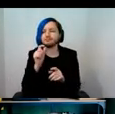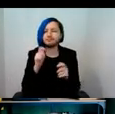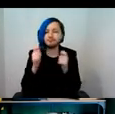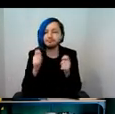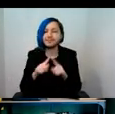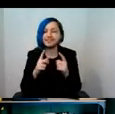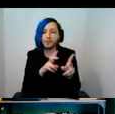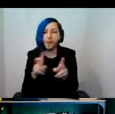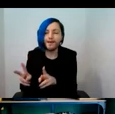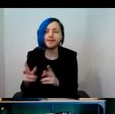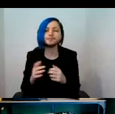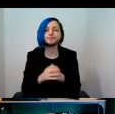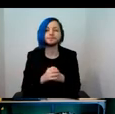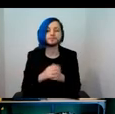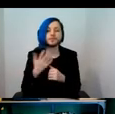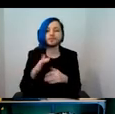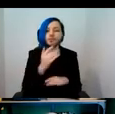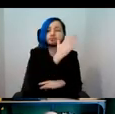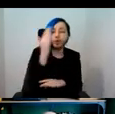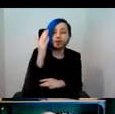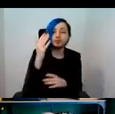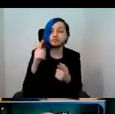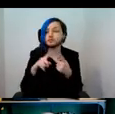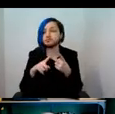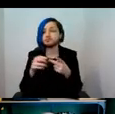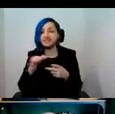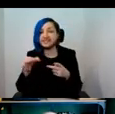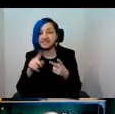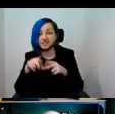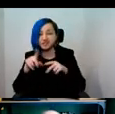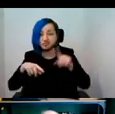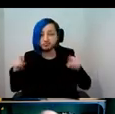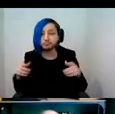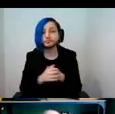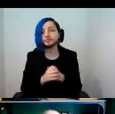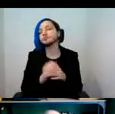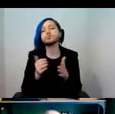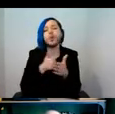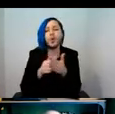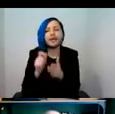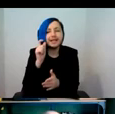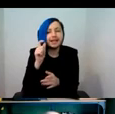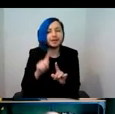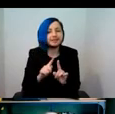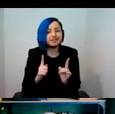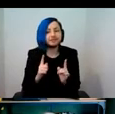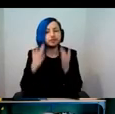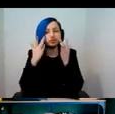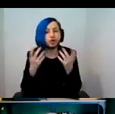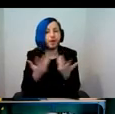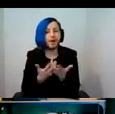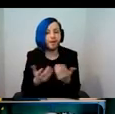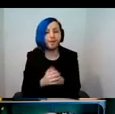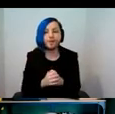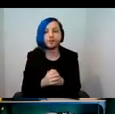versions. So from woodland to cities, in each case, the version is slightly different. For